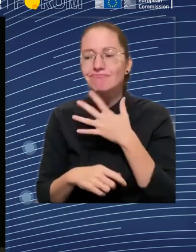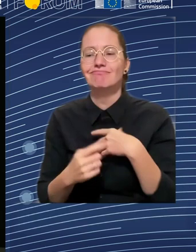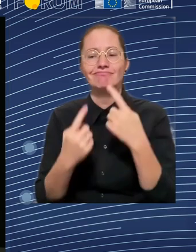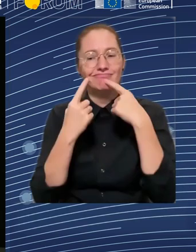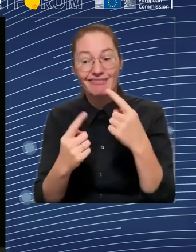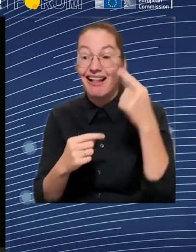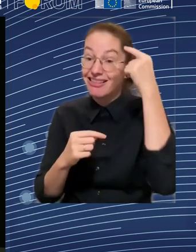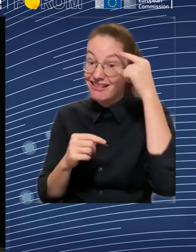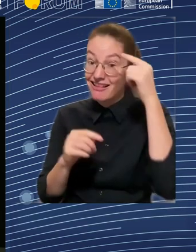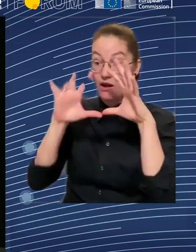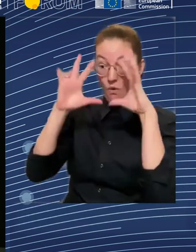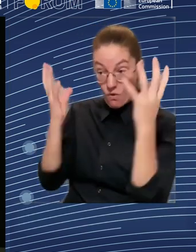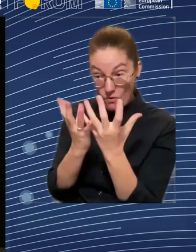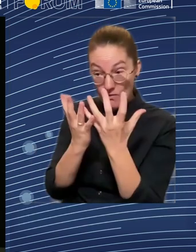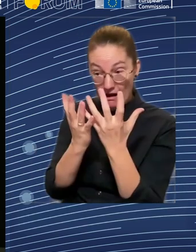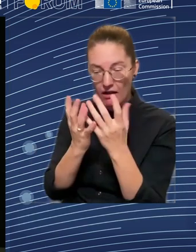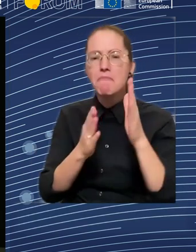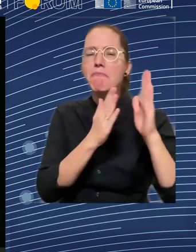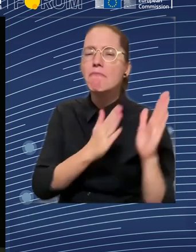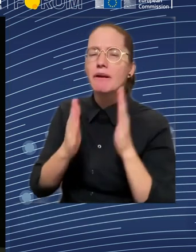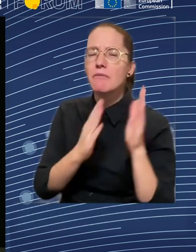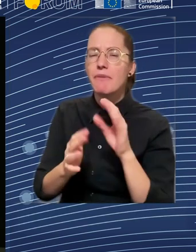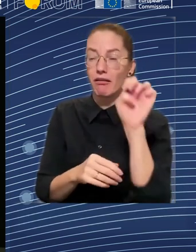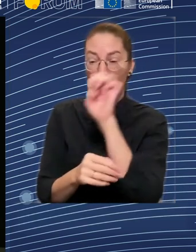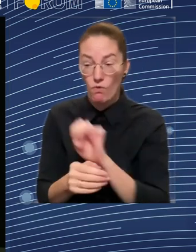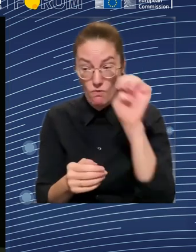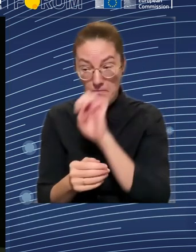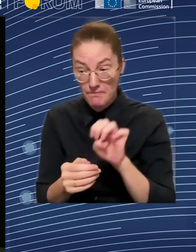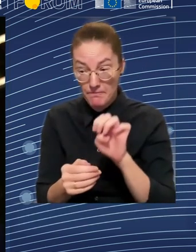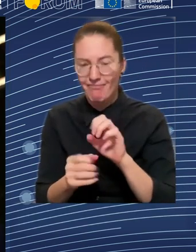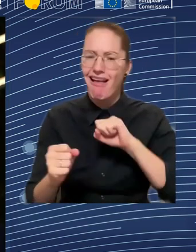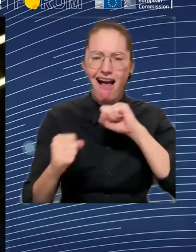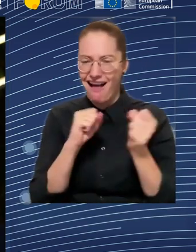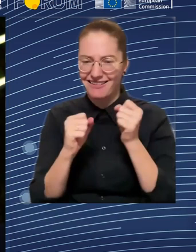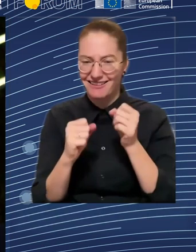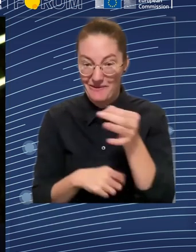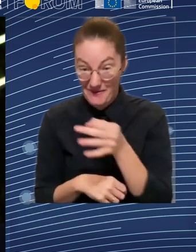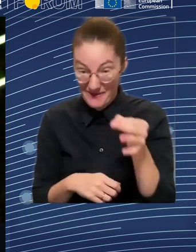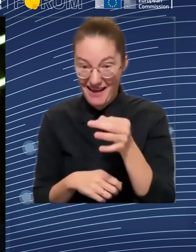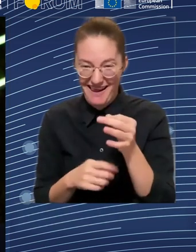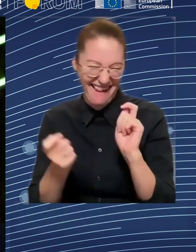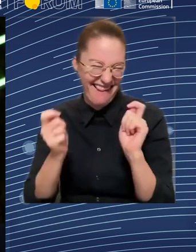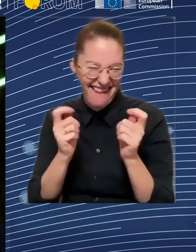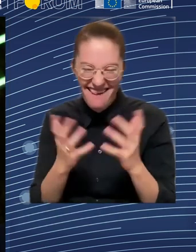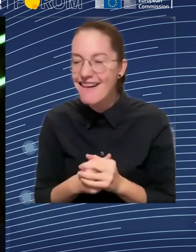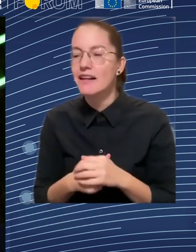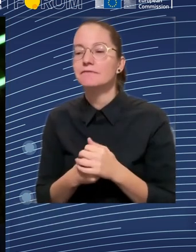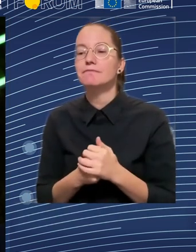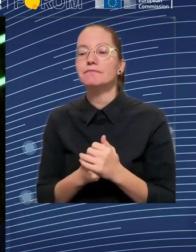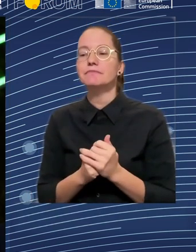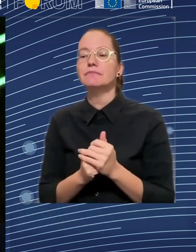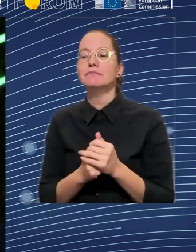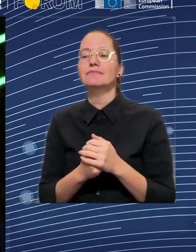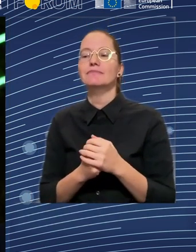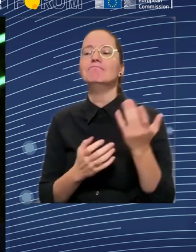developing these welfare and employment policies. A euro can only be spent once, unfortunately. So how